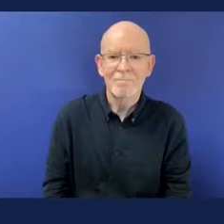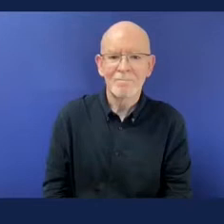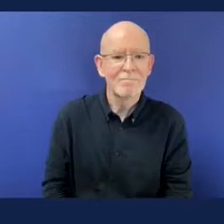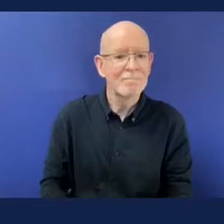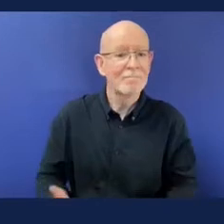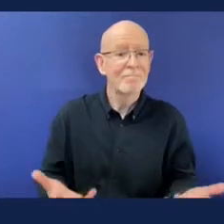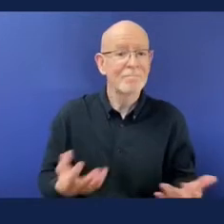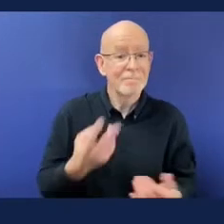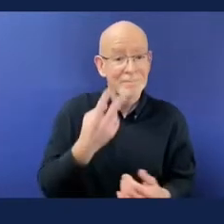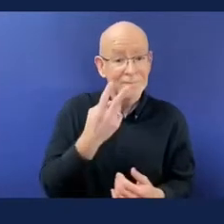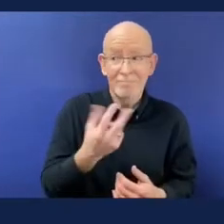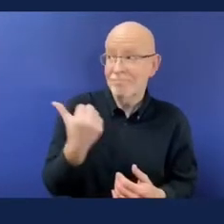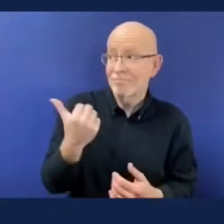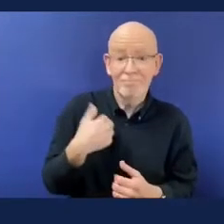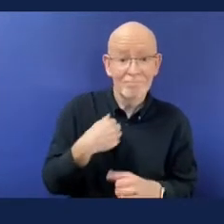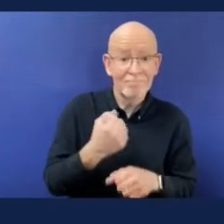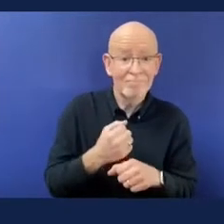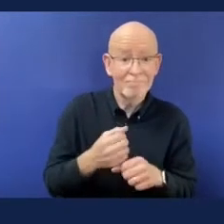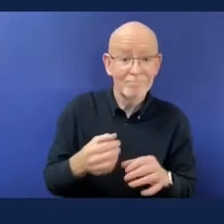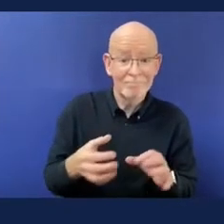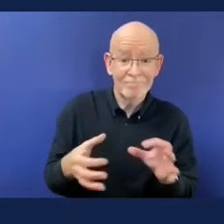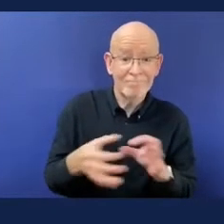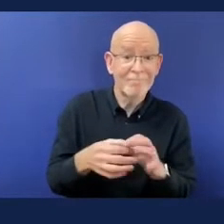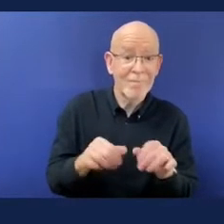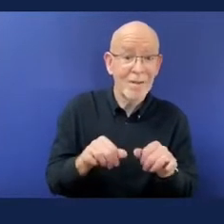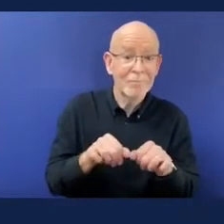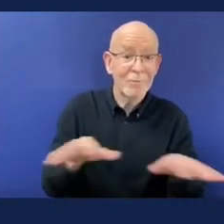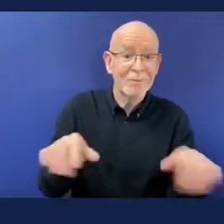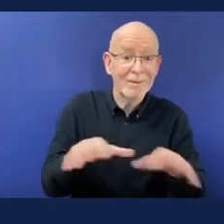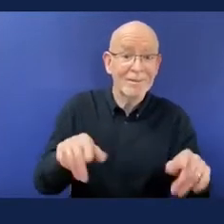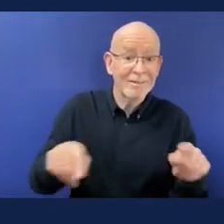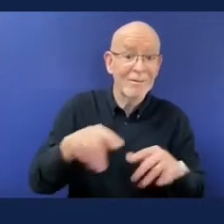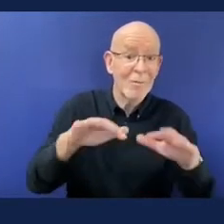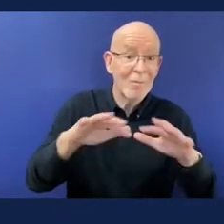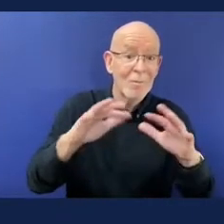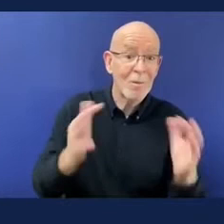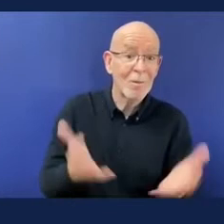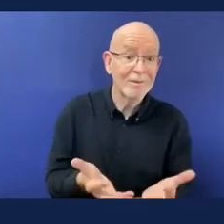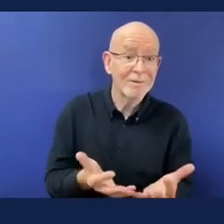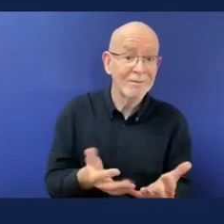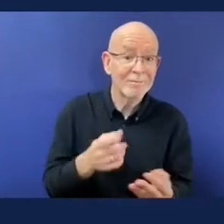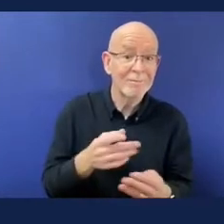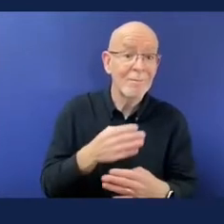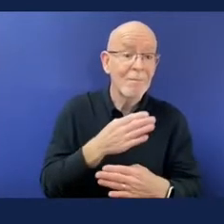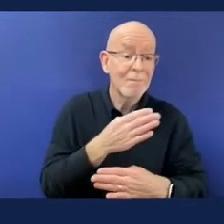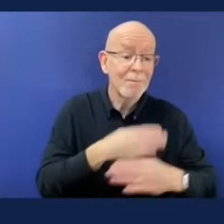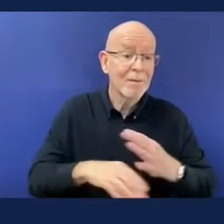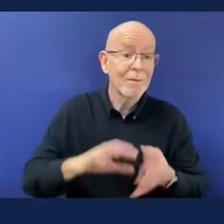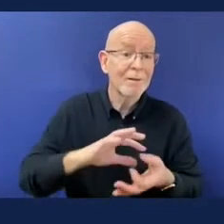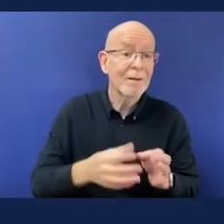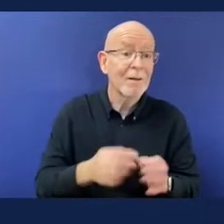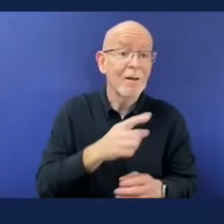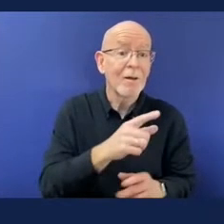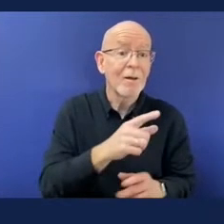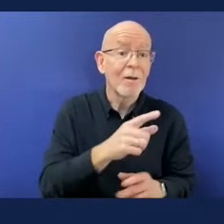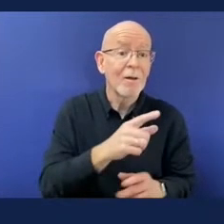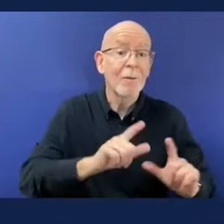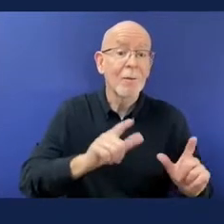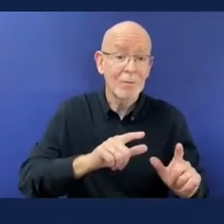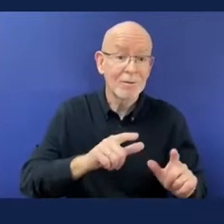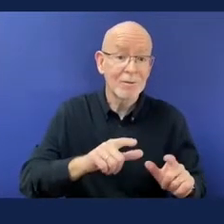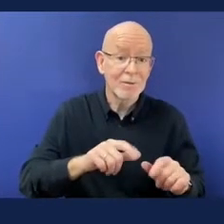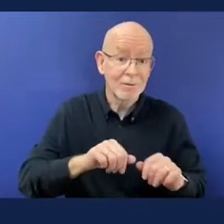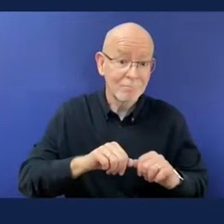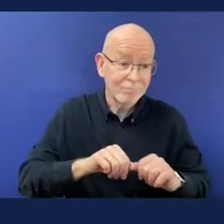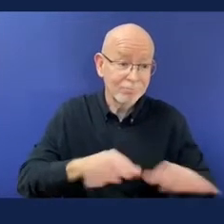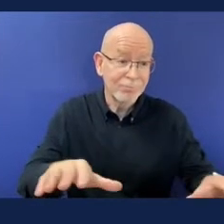broadcasters who provided free air time for that tv commercial to be shown around the world so you're talking NBC in USA